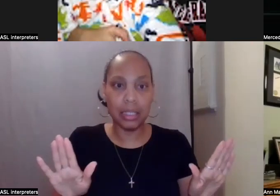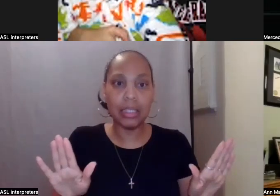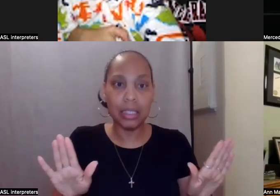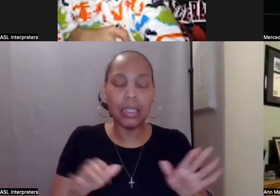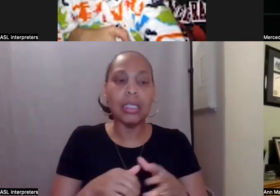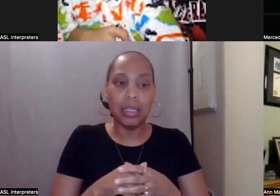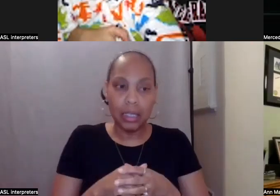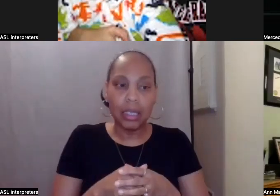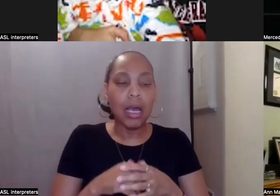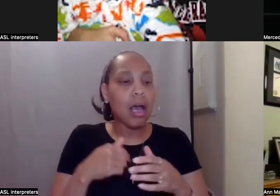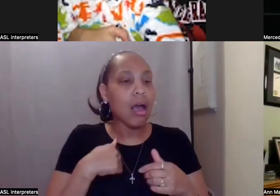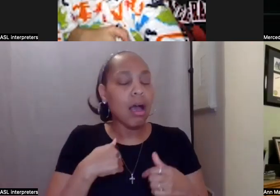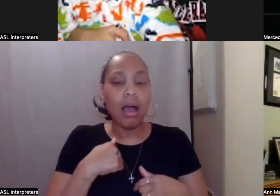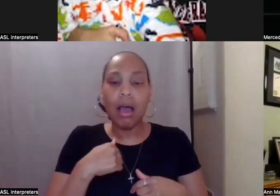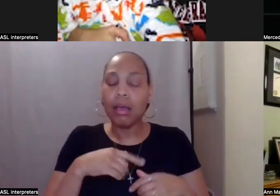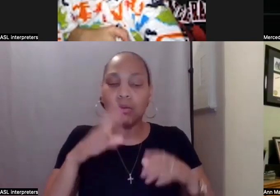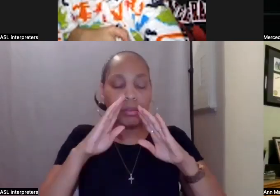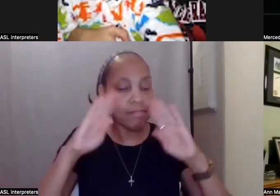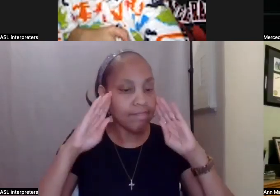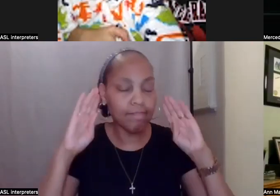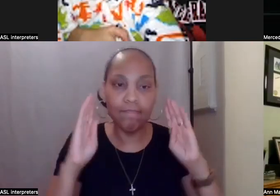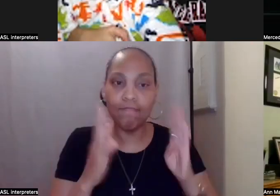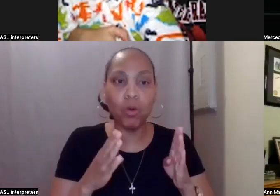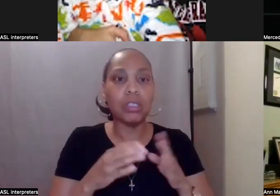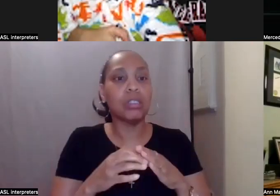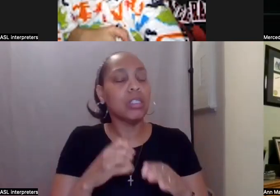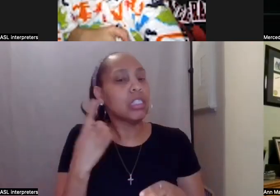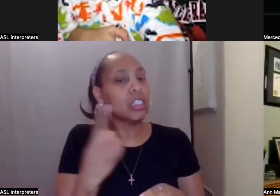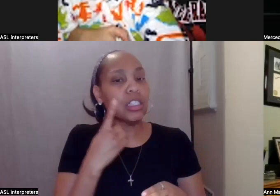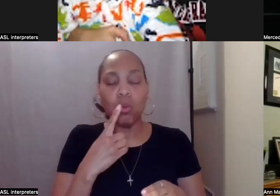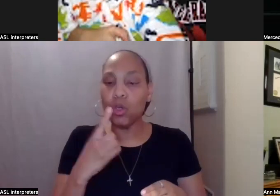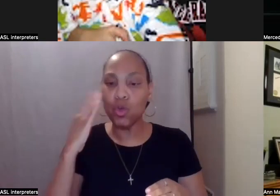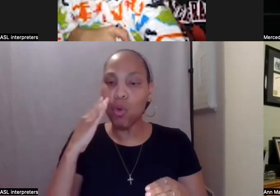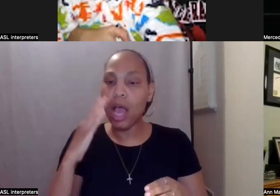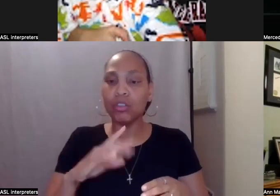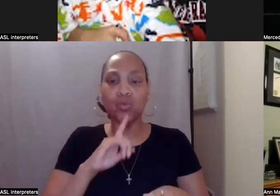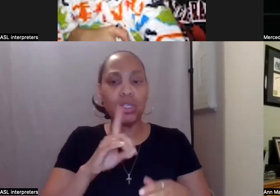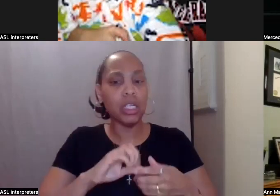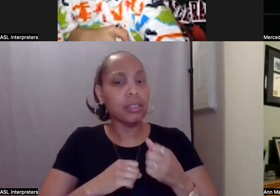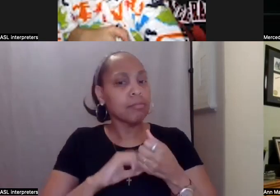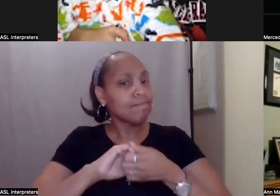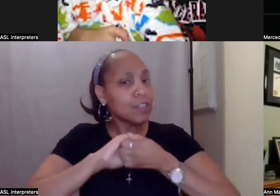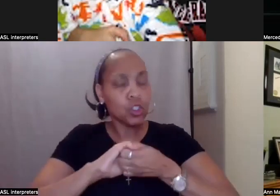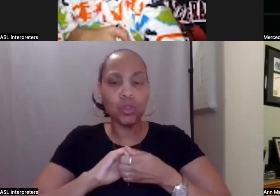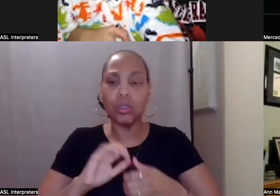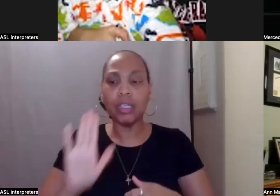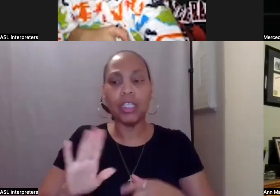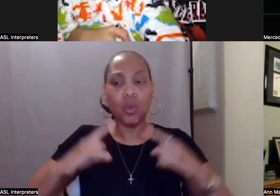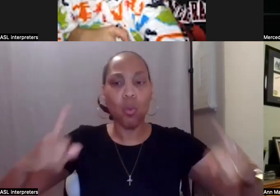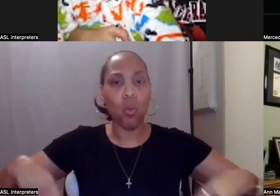making sure someone could secure Joe's wheelchair in his van. Someone would keep him healthy and safe.